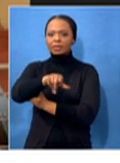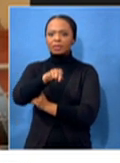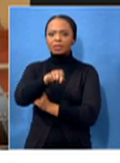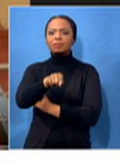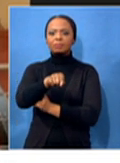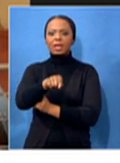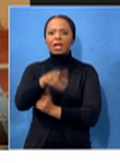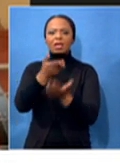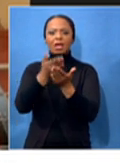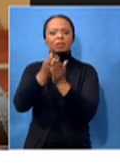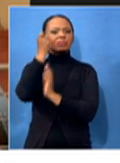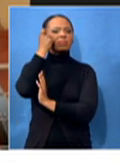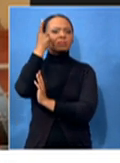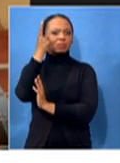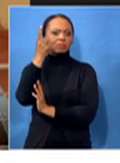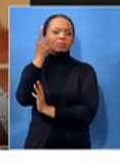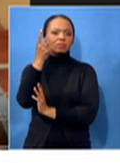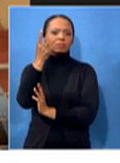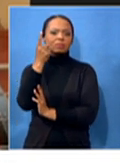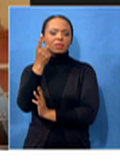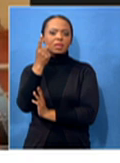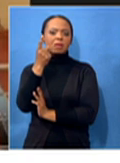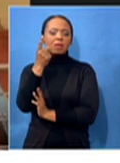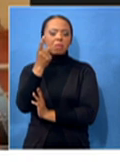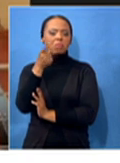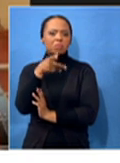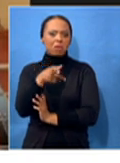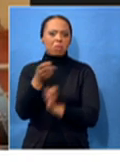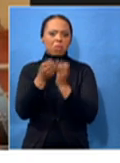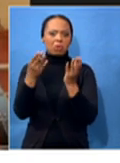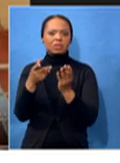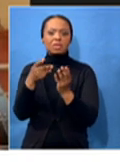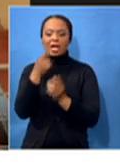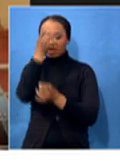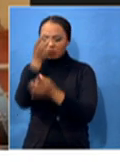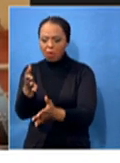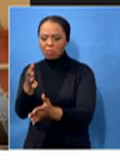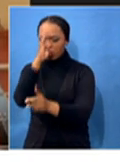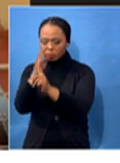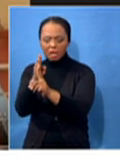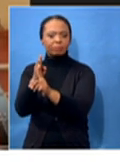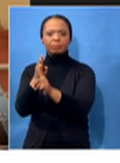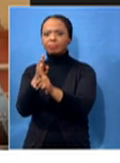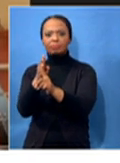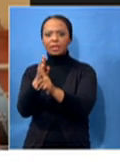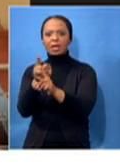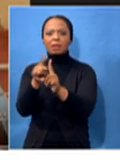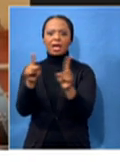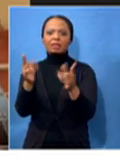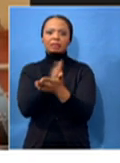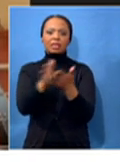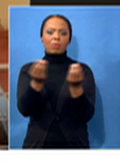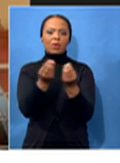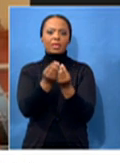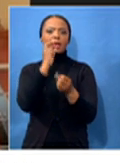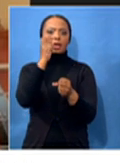sense that there is a little bit of it, even though he's not being trolled right in front of you. So those are the of things that we need